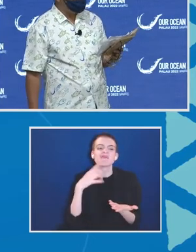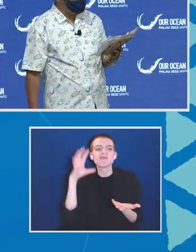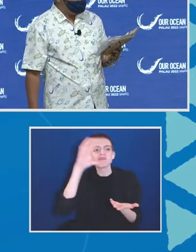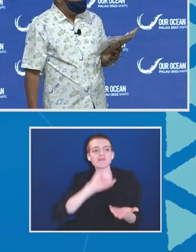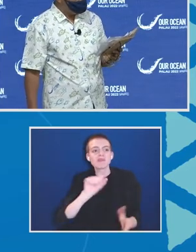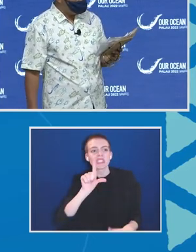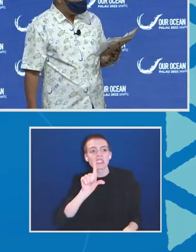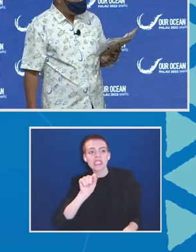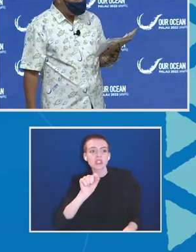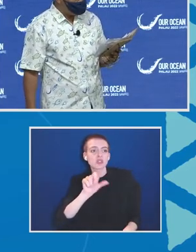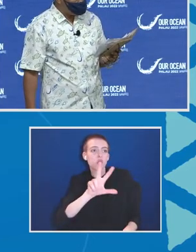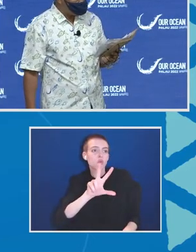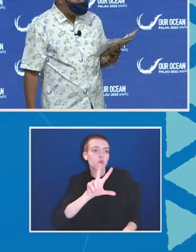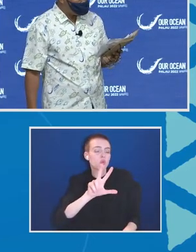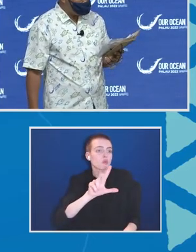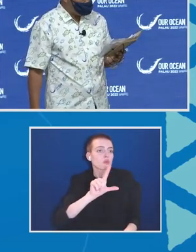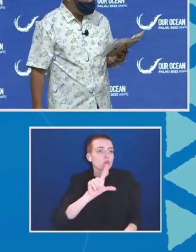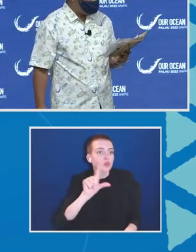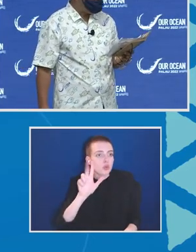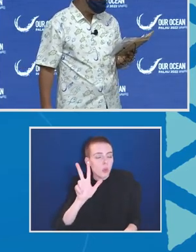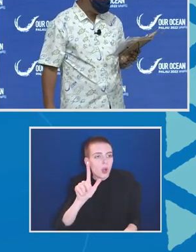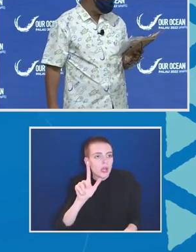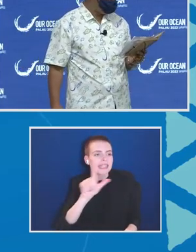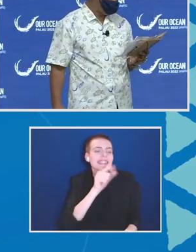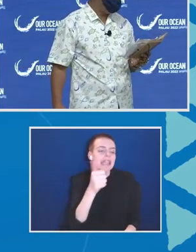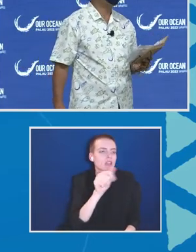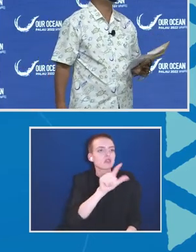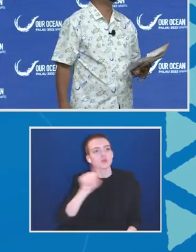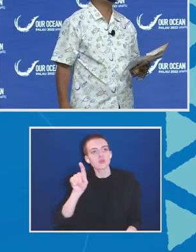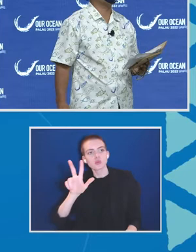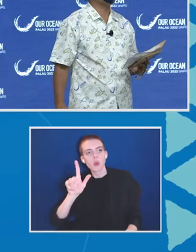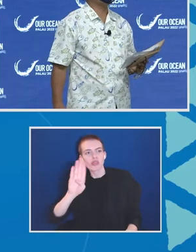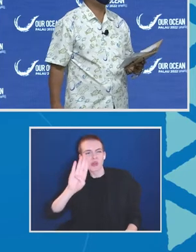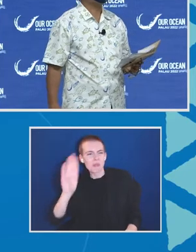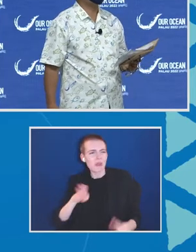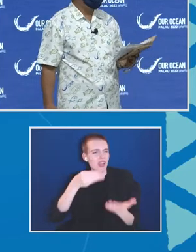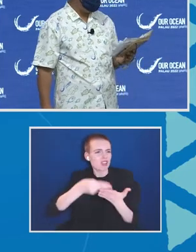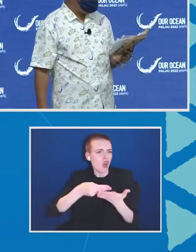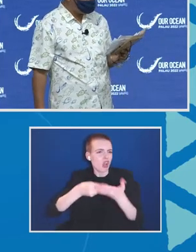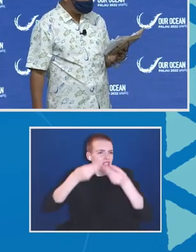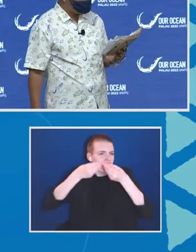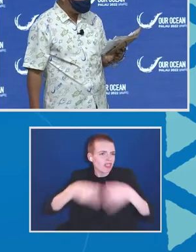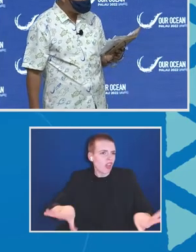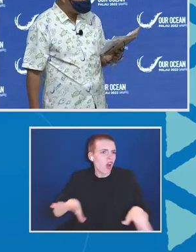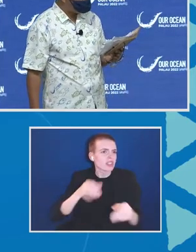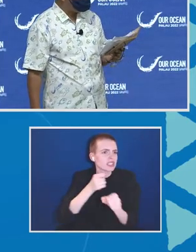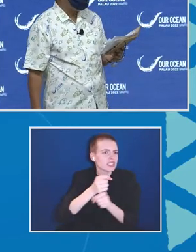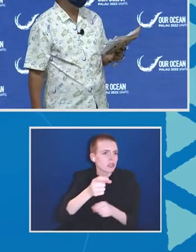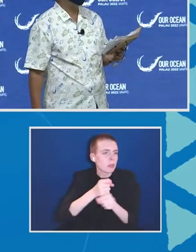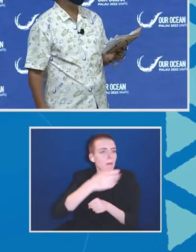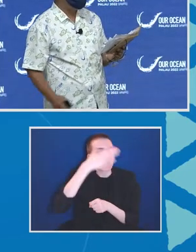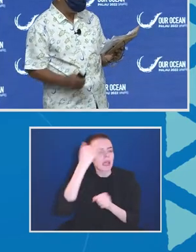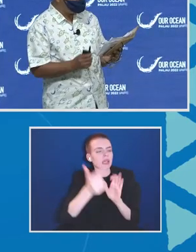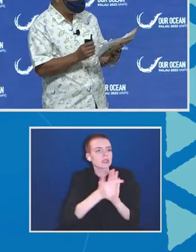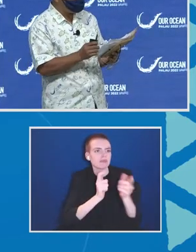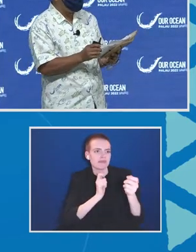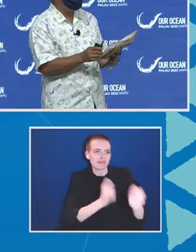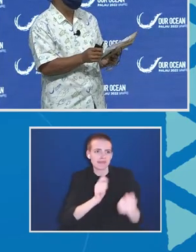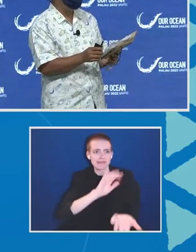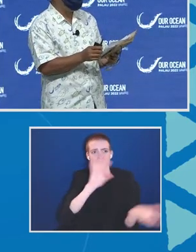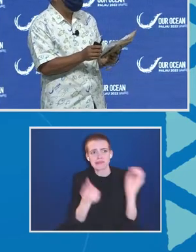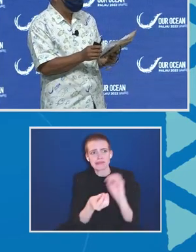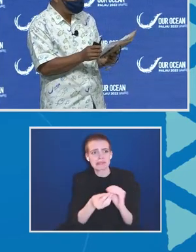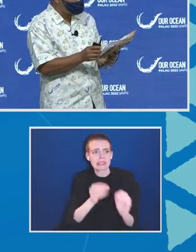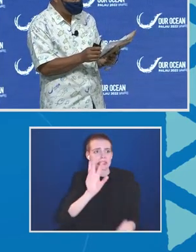is lost due to IUU fishing accounting for 11 to 26 million tons of fish or about 20